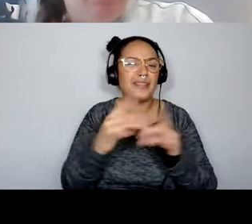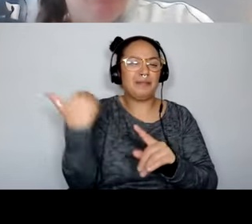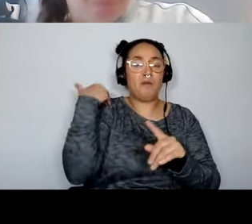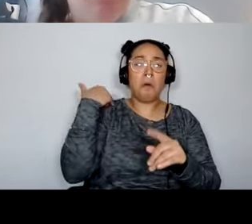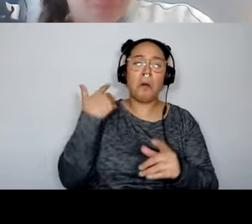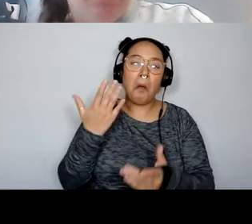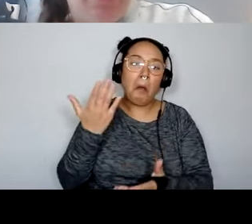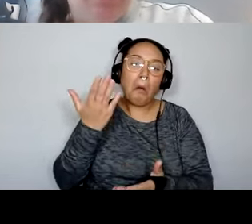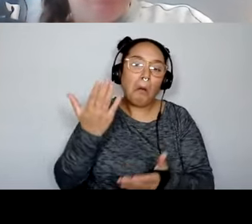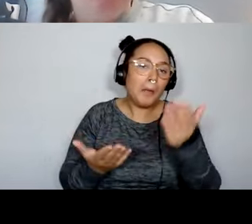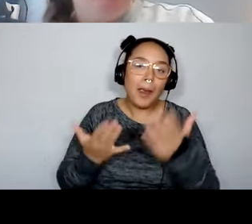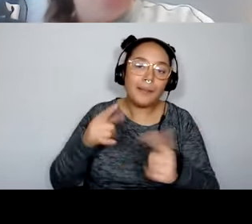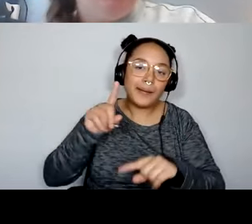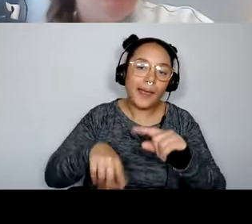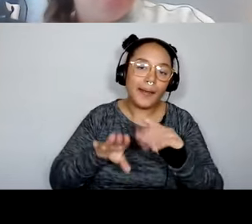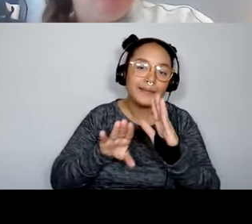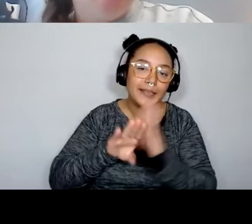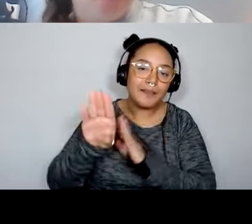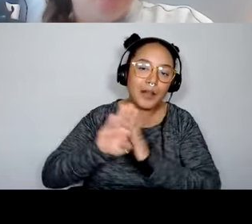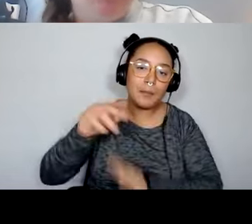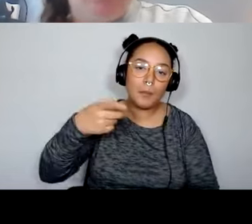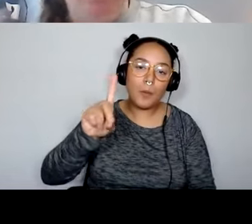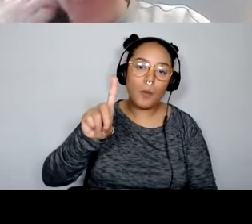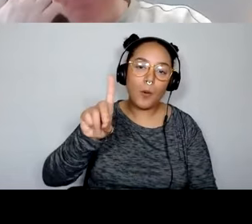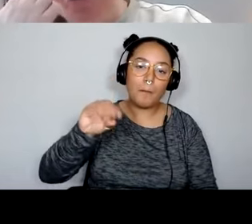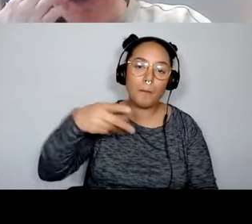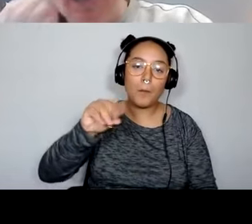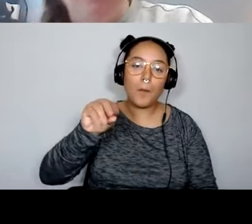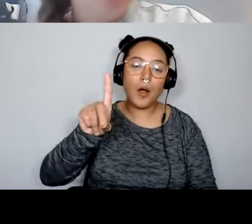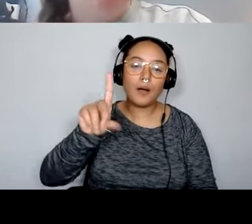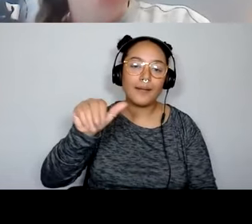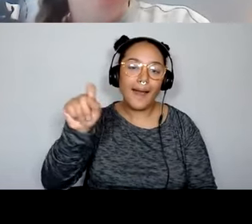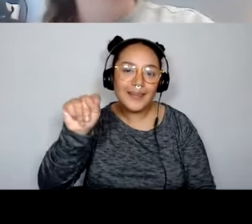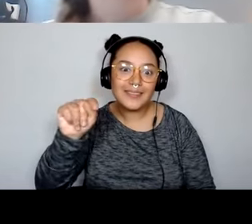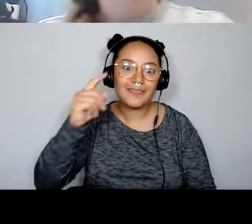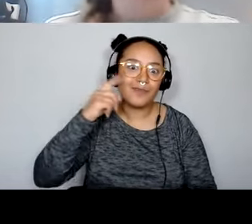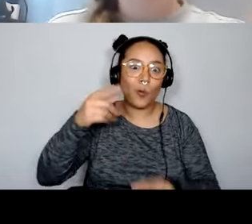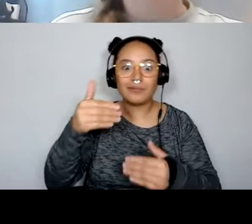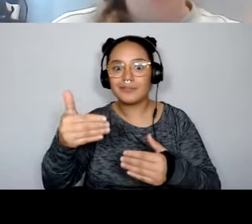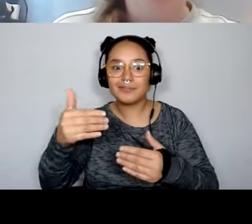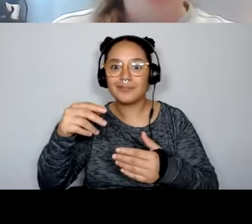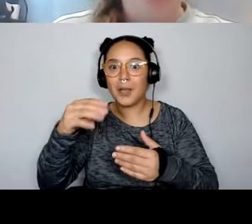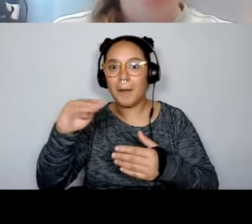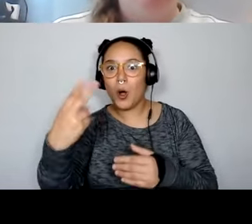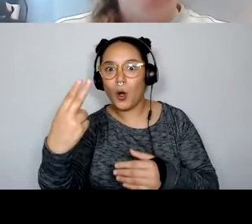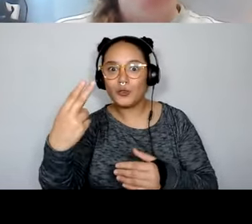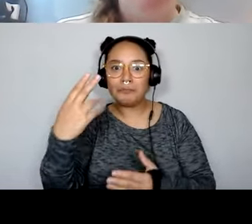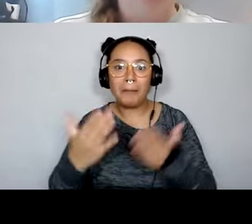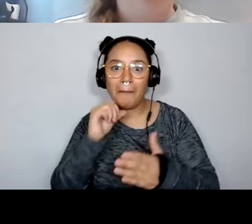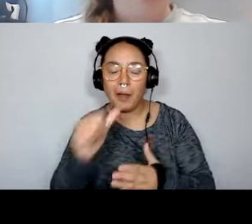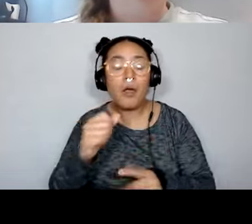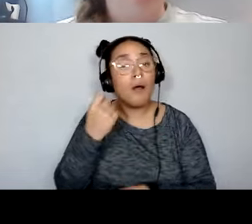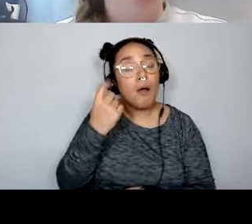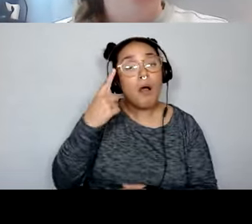that series of podcasts by the end of this second semester by the, by March, but you may have used some of that